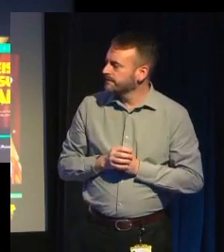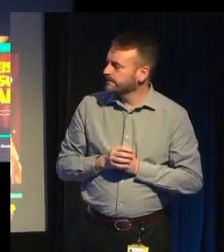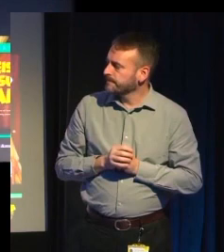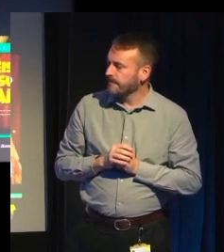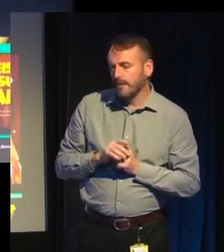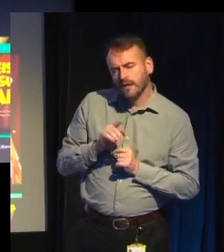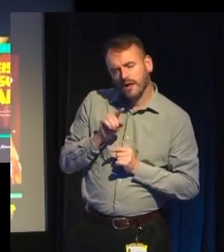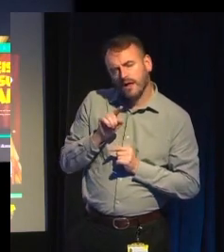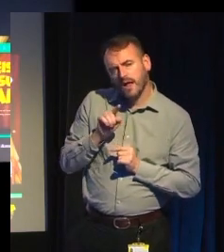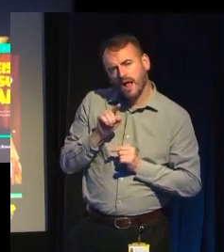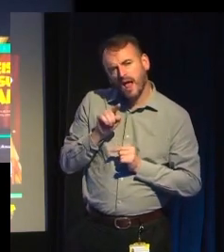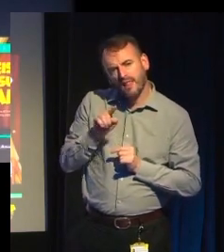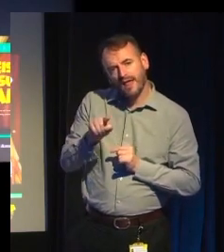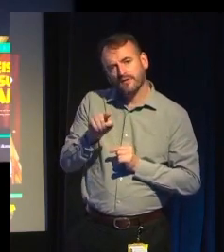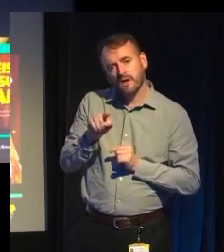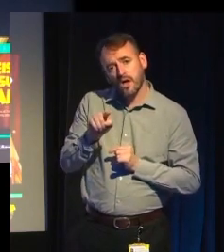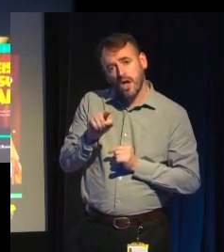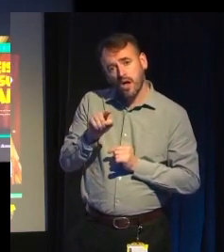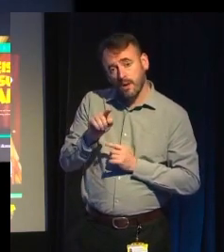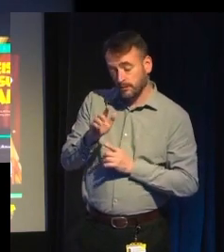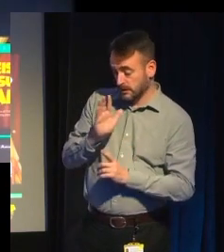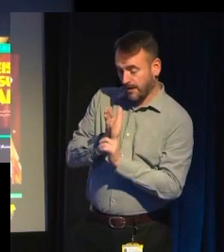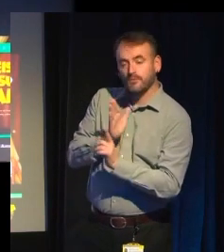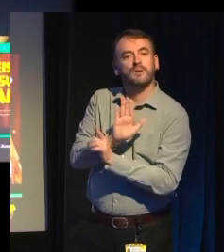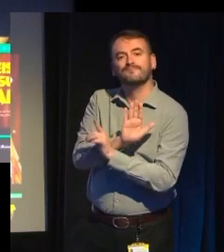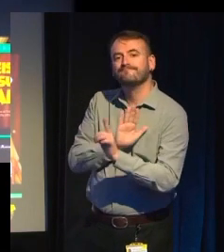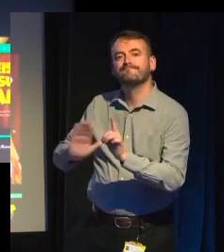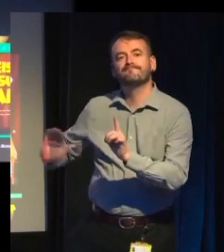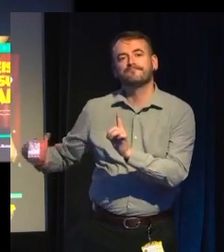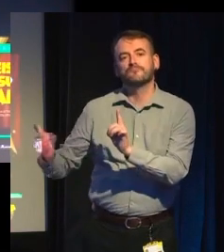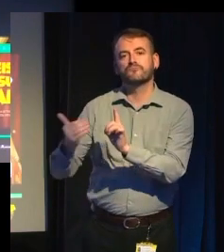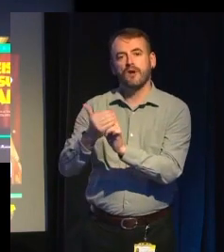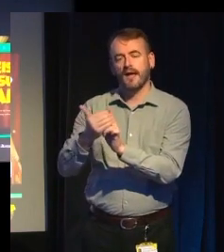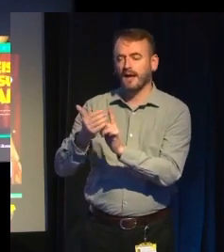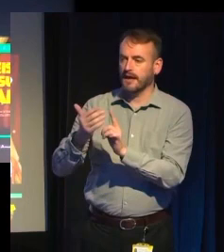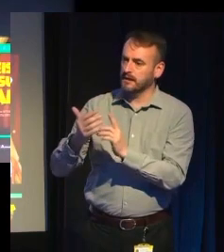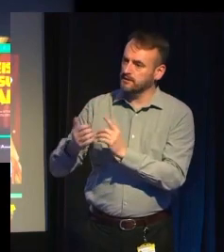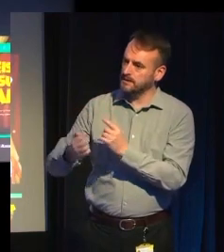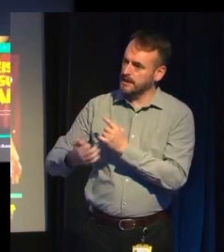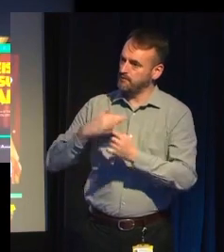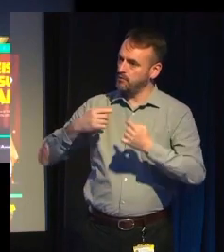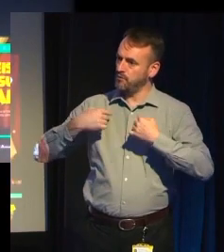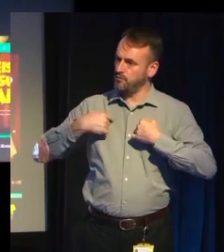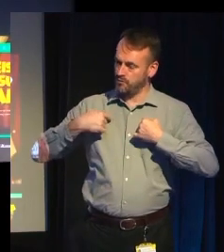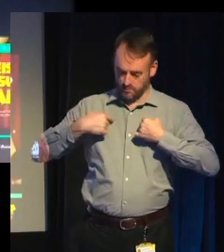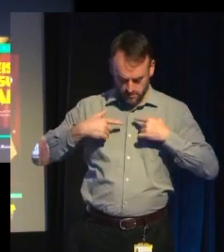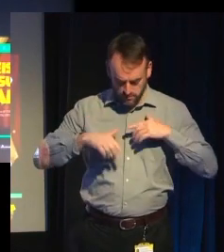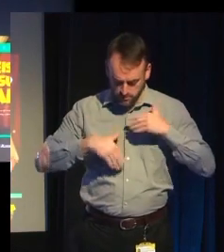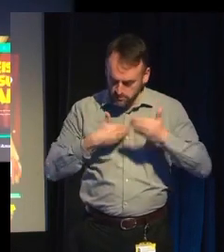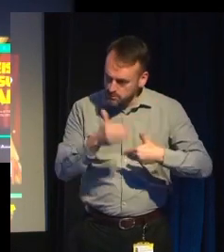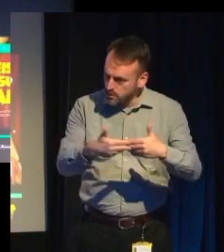or it certainly had an indirect influence on my practice as a game developer and how I see